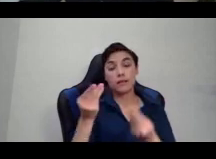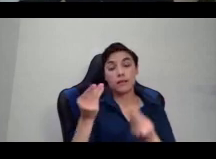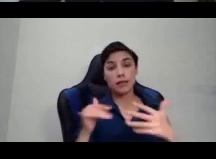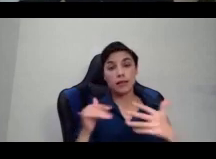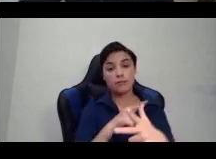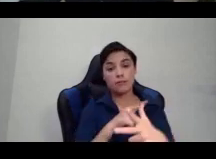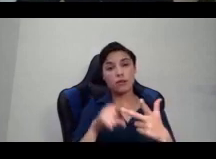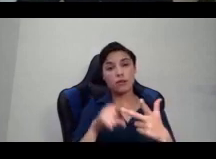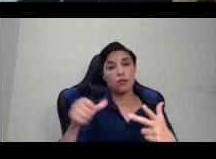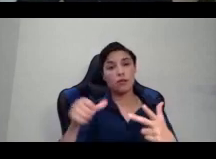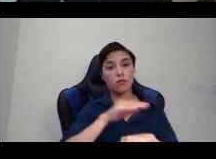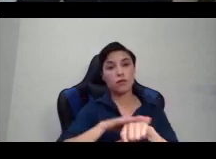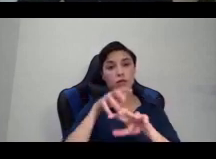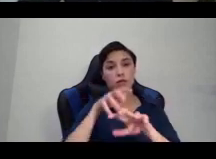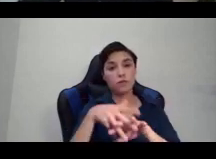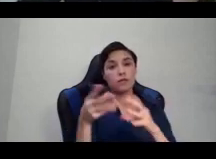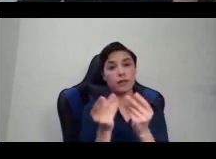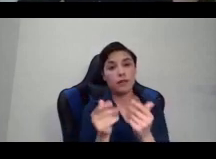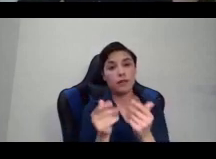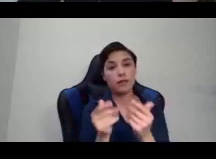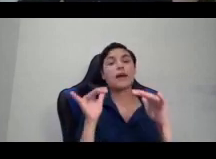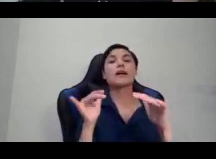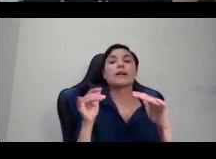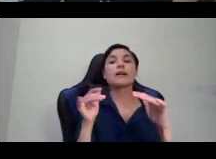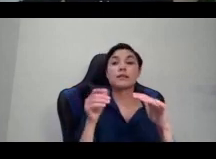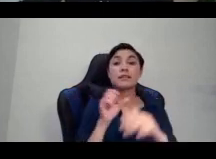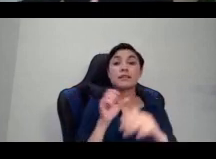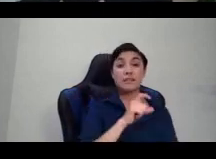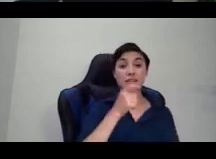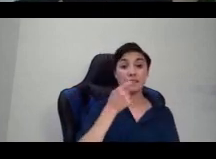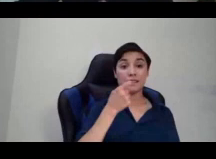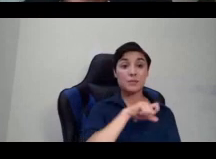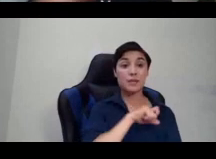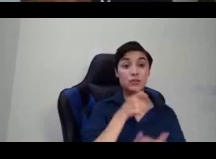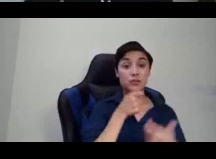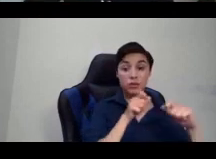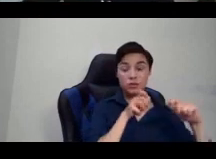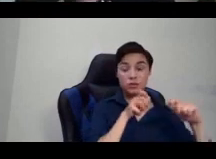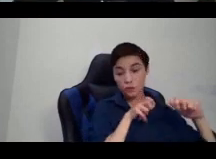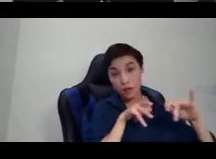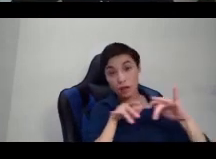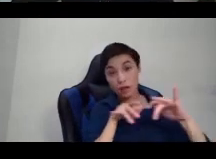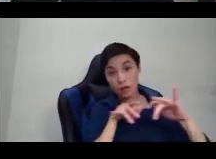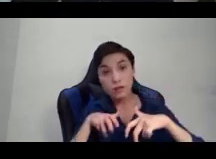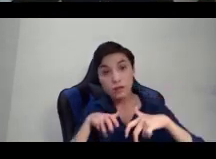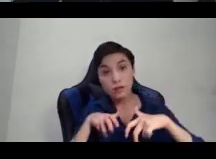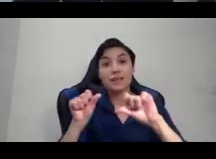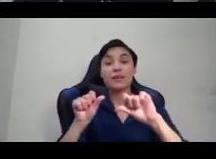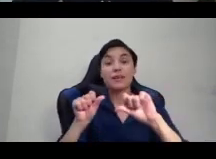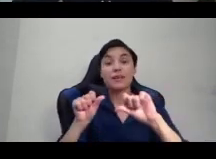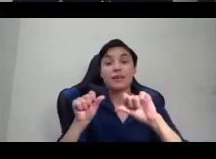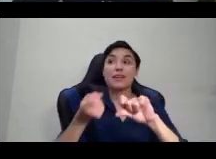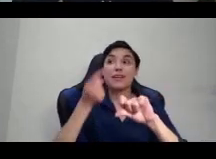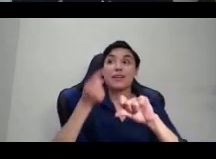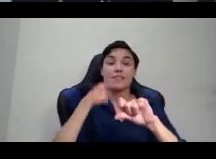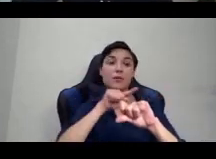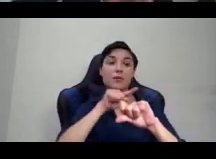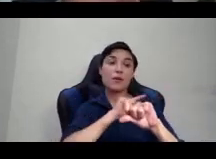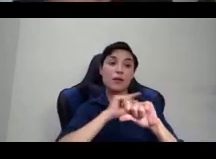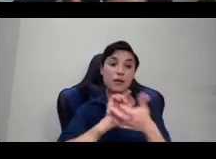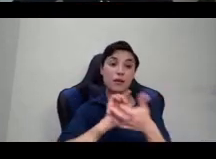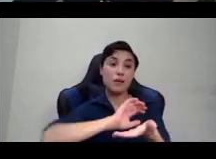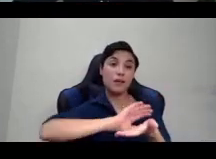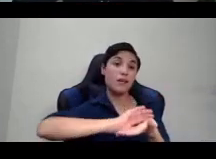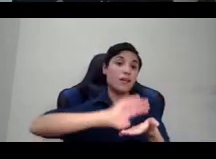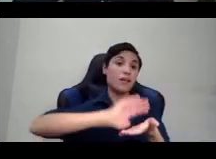colonially called the United States in the 1500s and were run out by a coalition of indigenous people. But